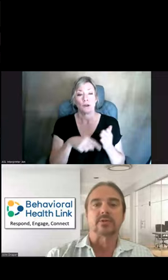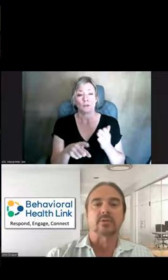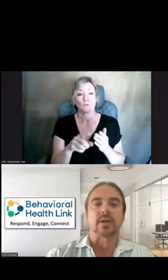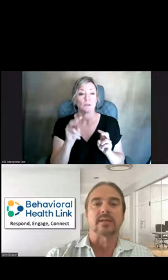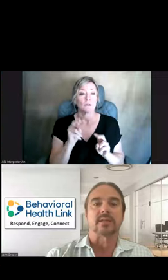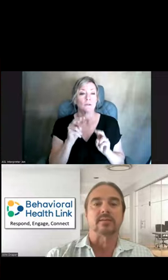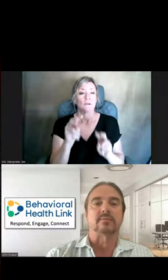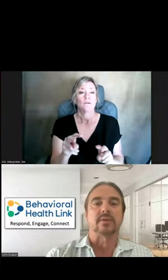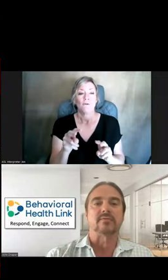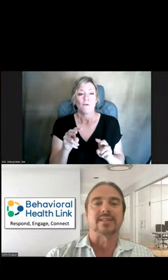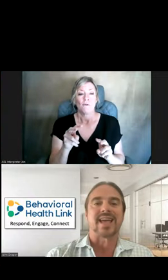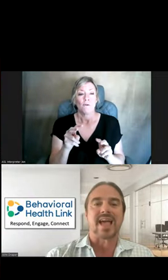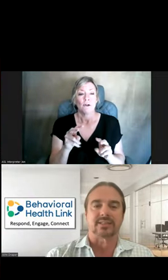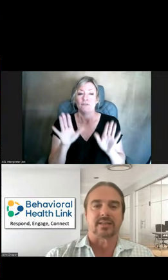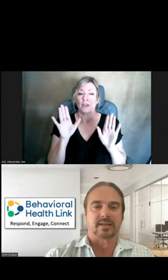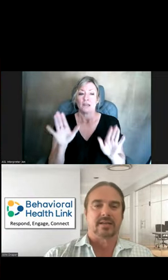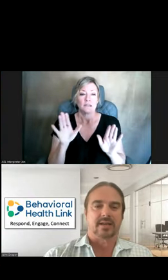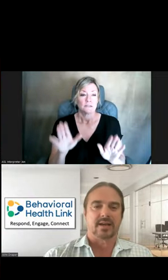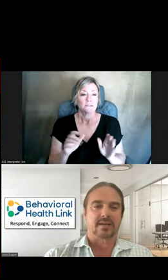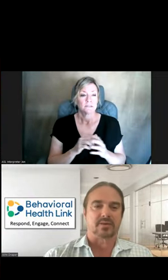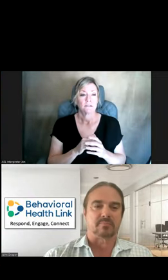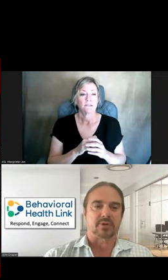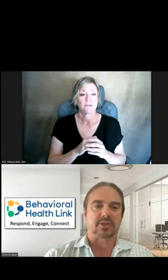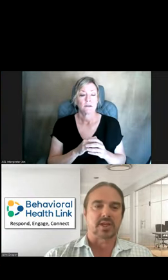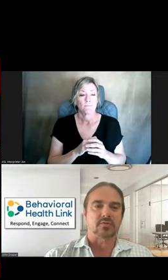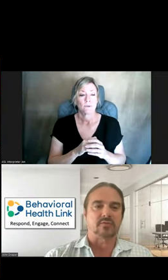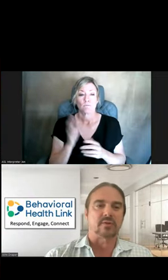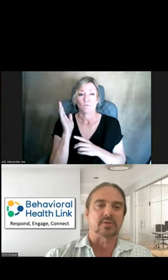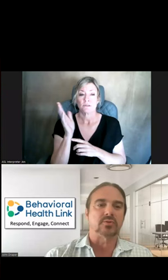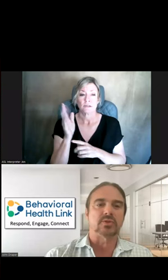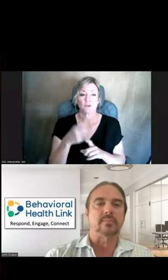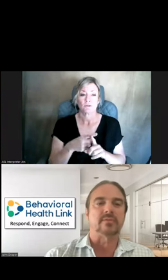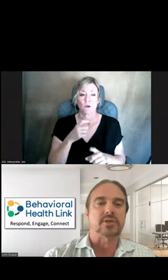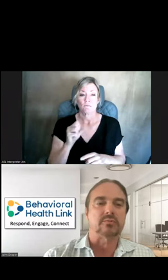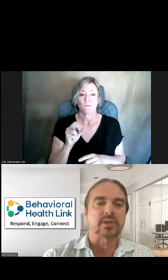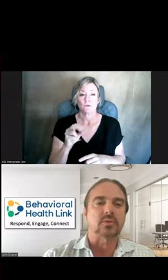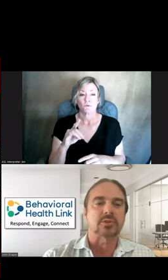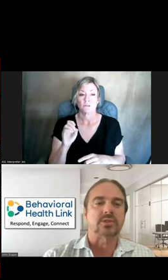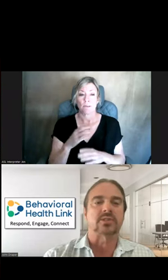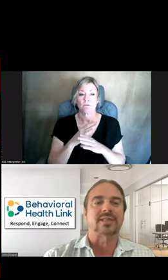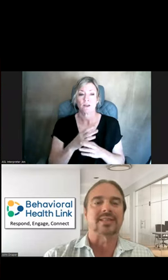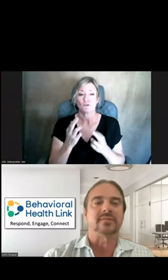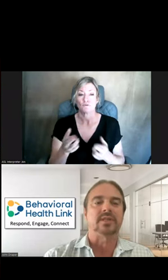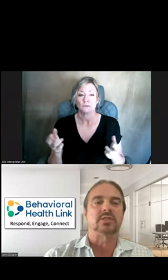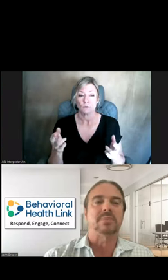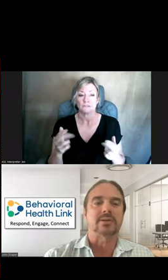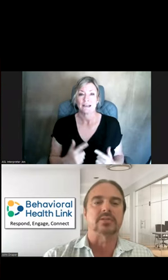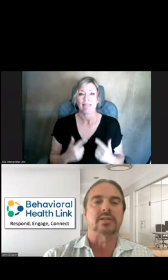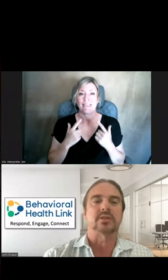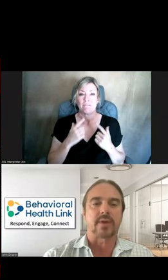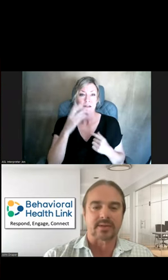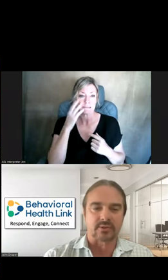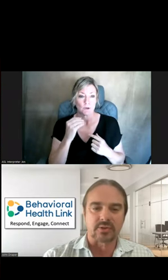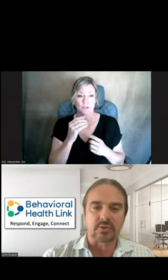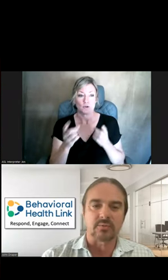look forward to a fantastic presentation from the Suicide Prevention Resources lived experience